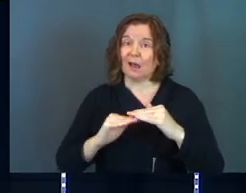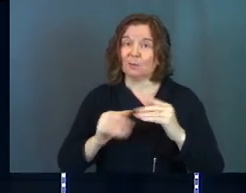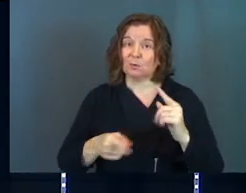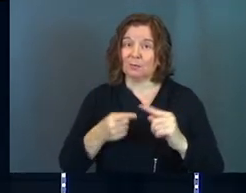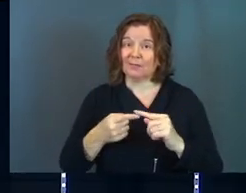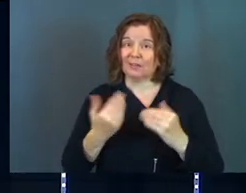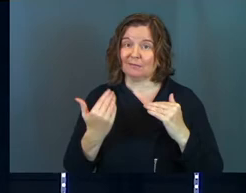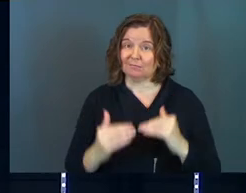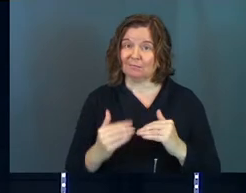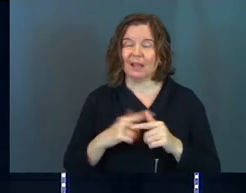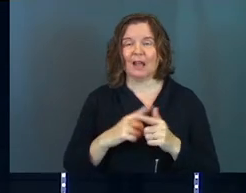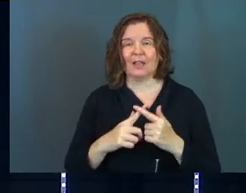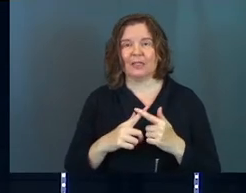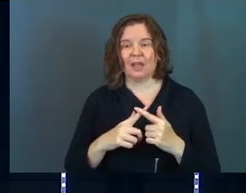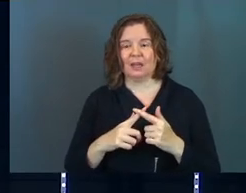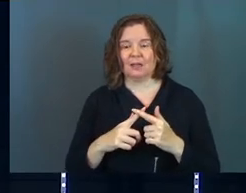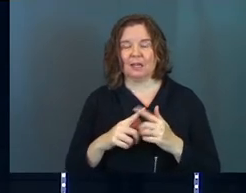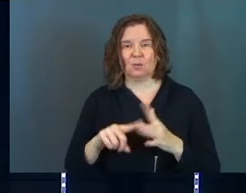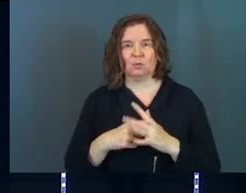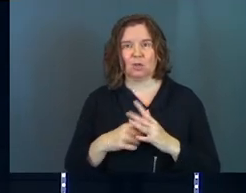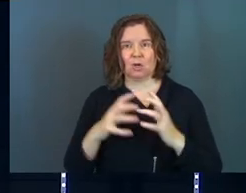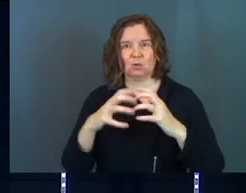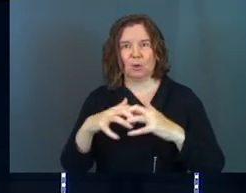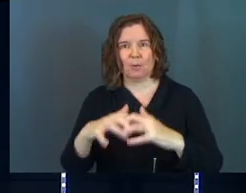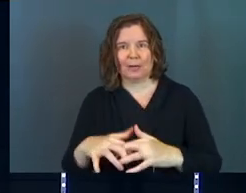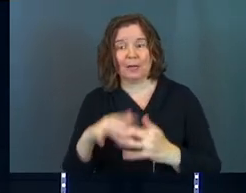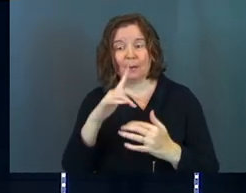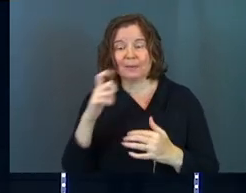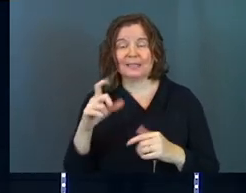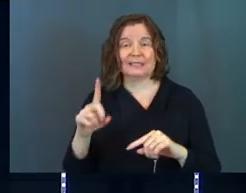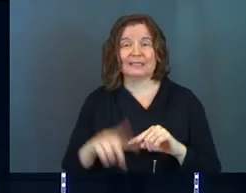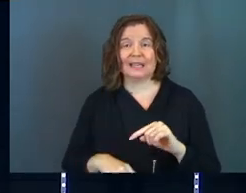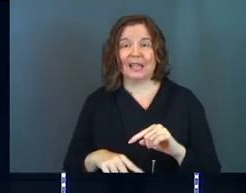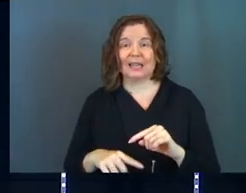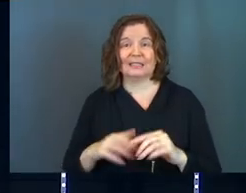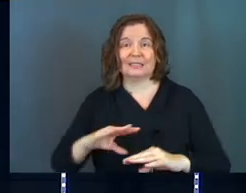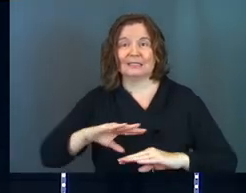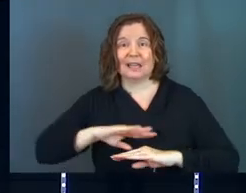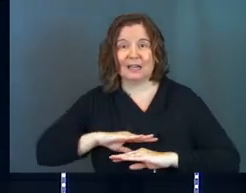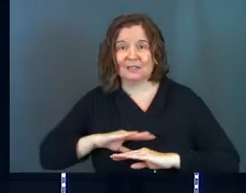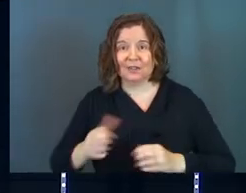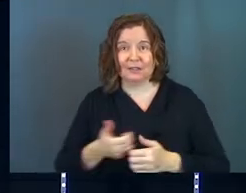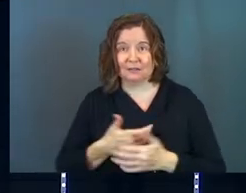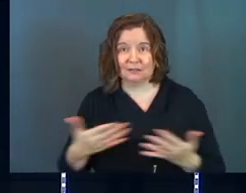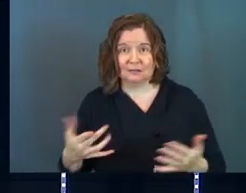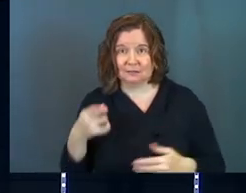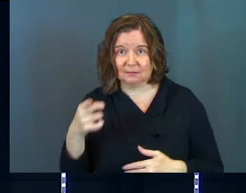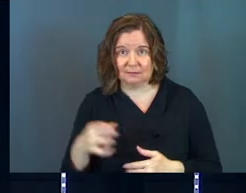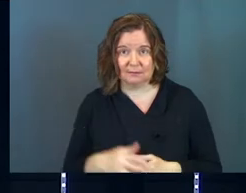point in your life, and then it will eventually start to break down, because it cannot satisfy you.